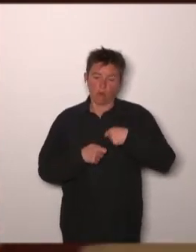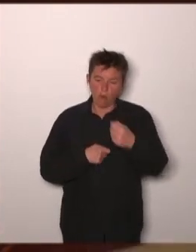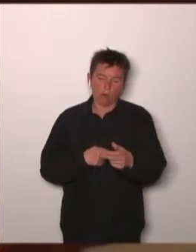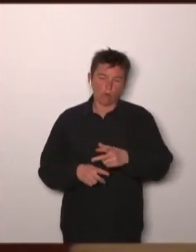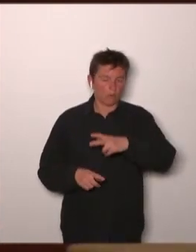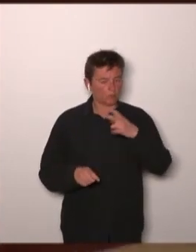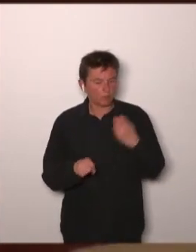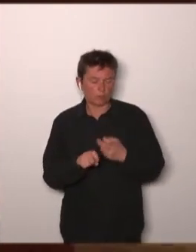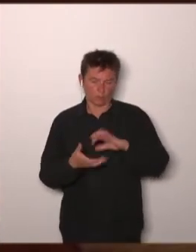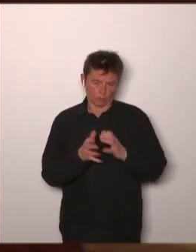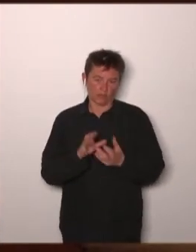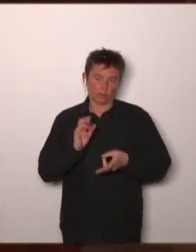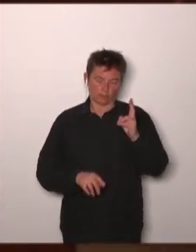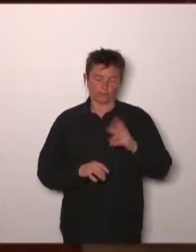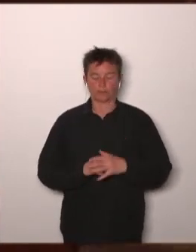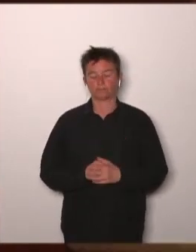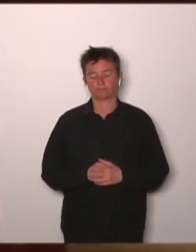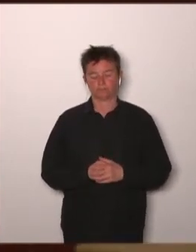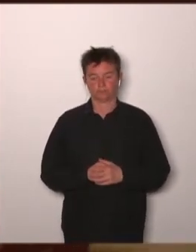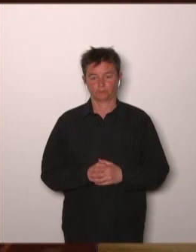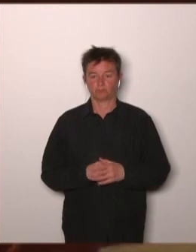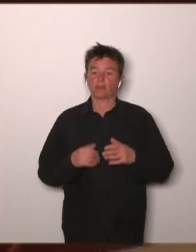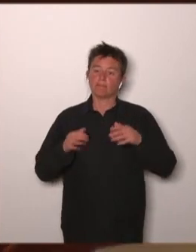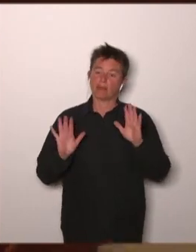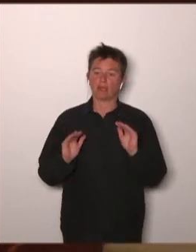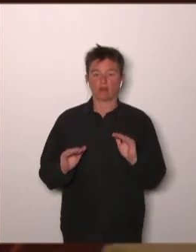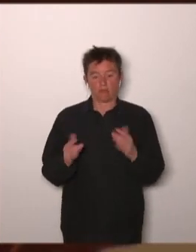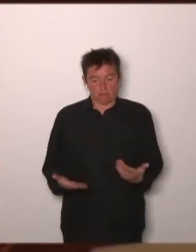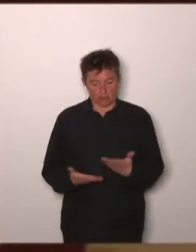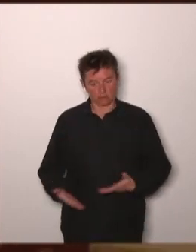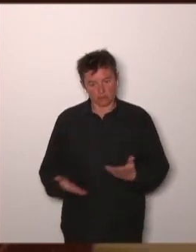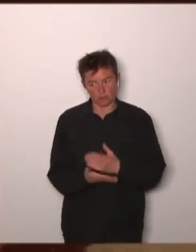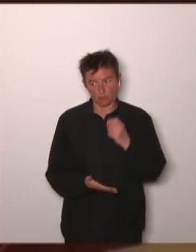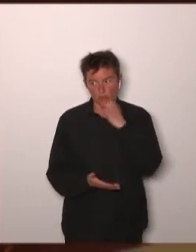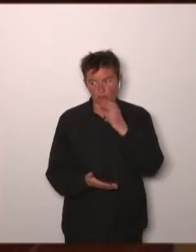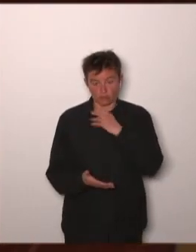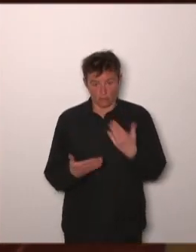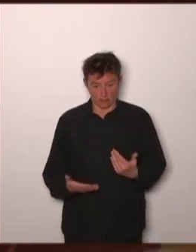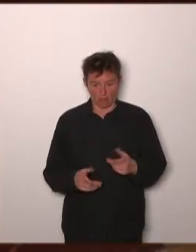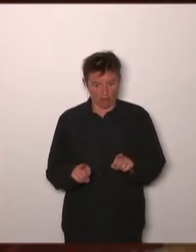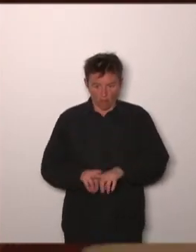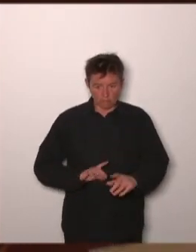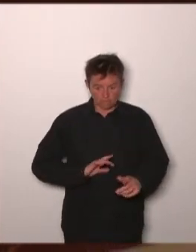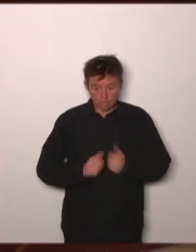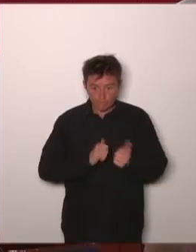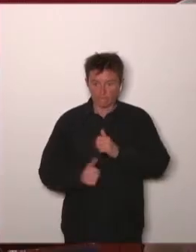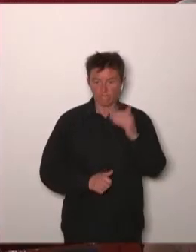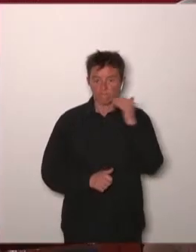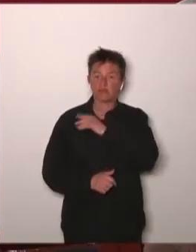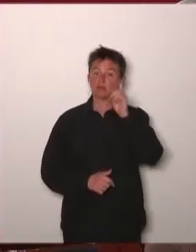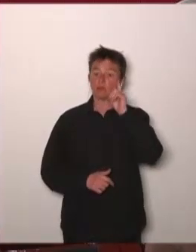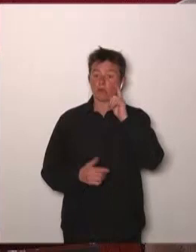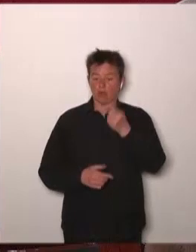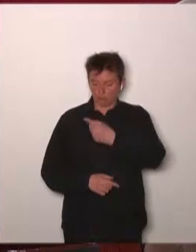we're in a kind of a rush, or at least a run, to get early access to the new medicine